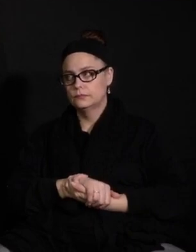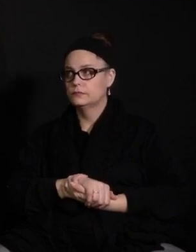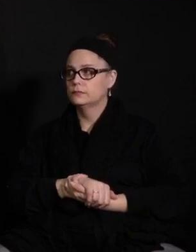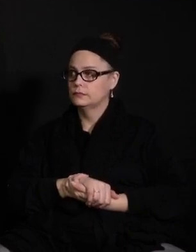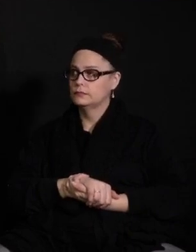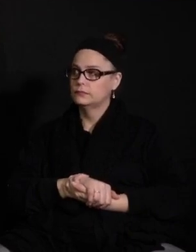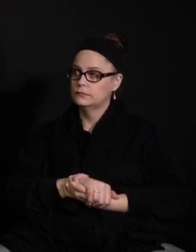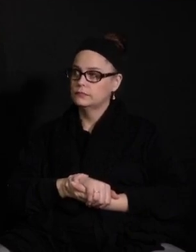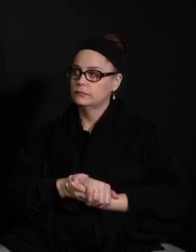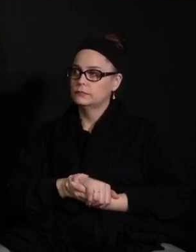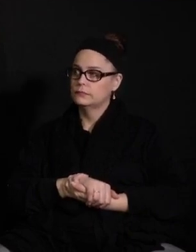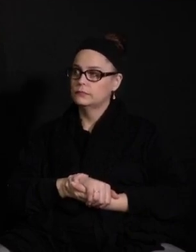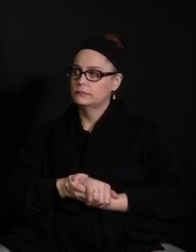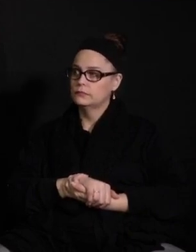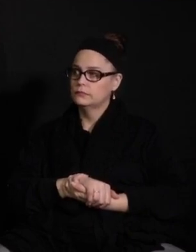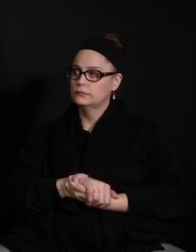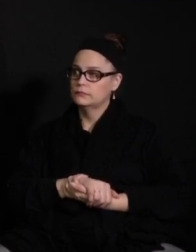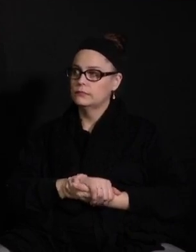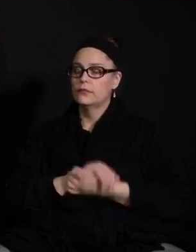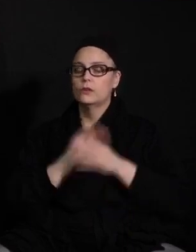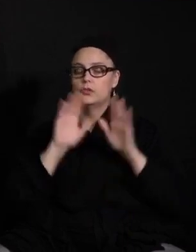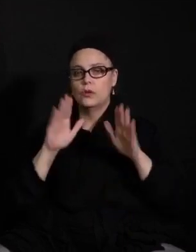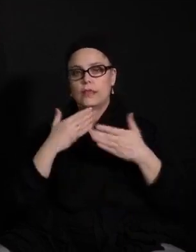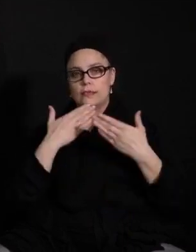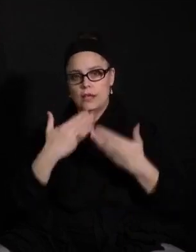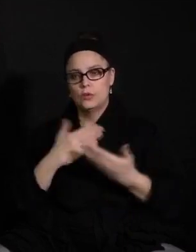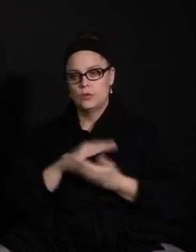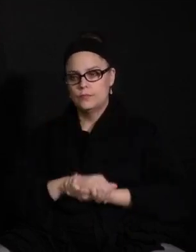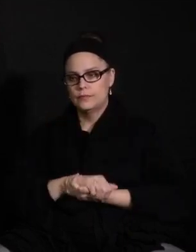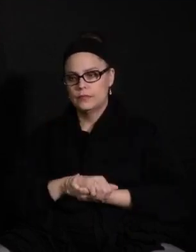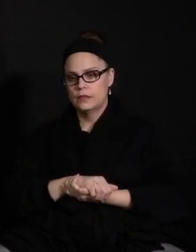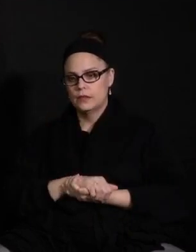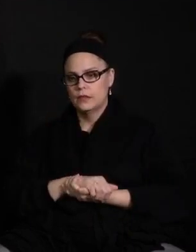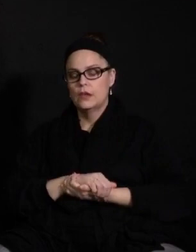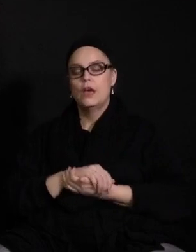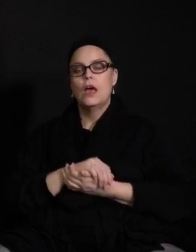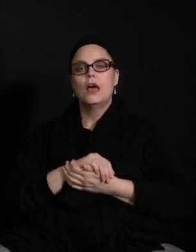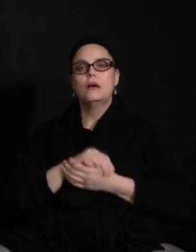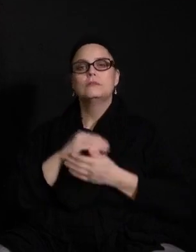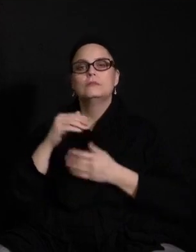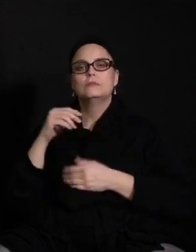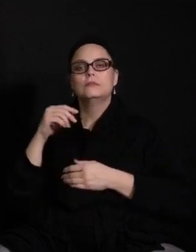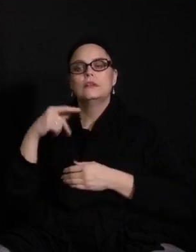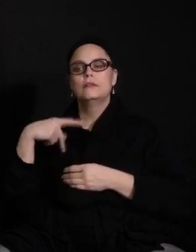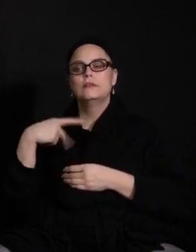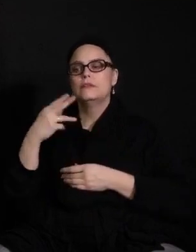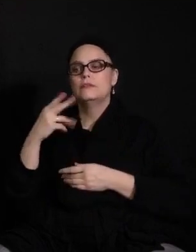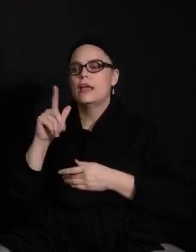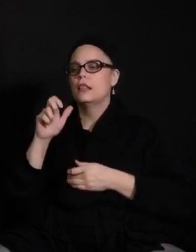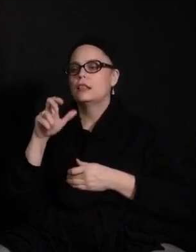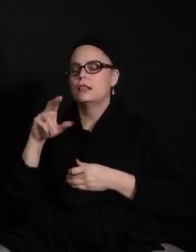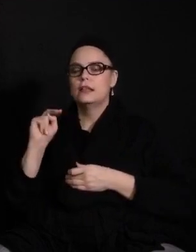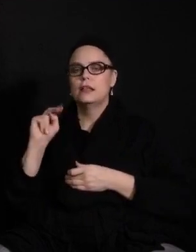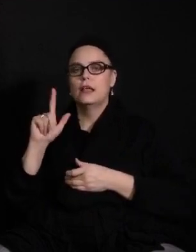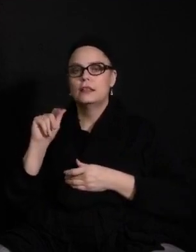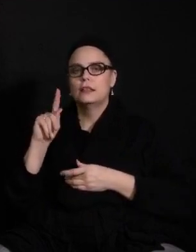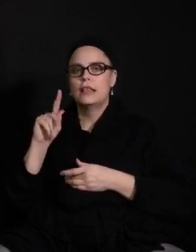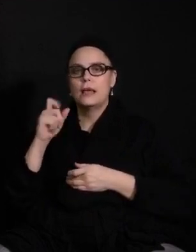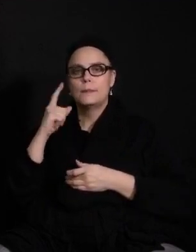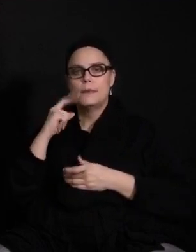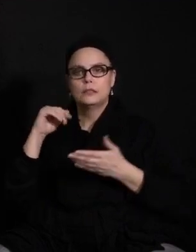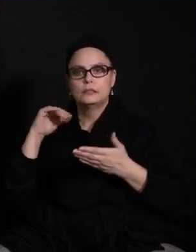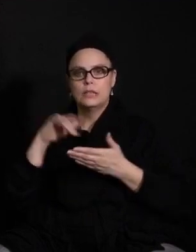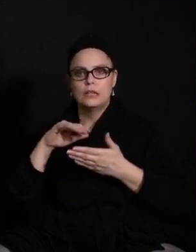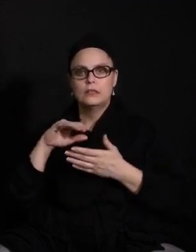Great. Thank you so much, Mary. Next question is from Halita Herr, Phelan Lake Hmong Studies, 4th and 5th grade teacher.